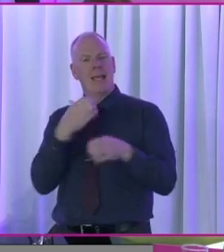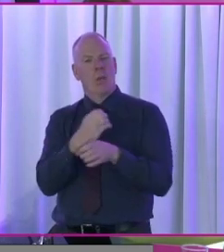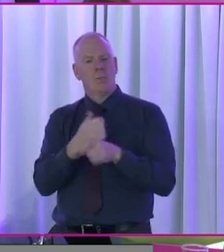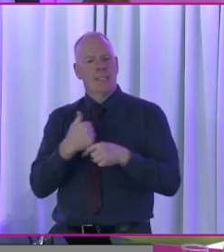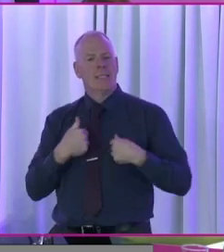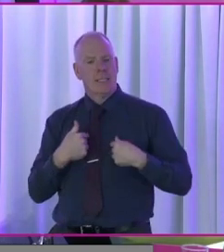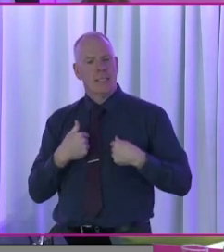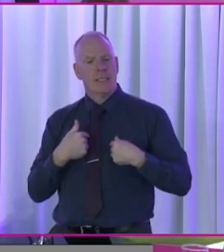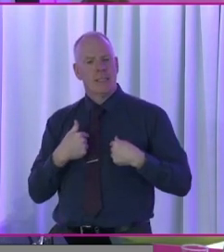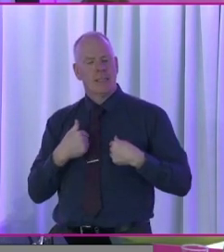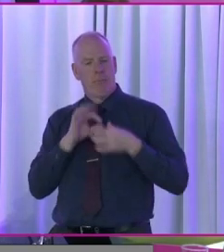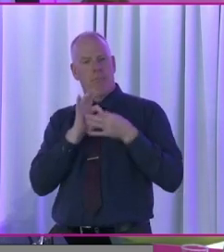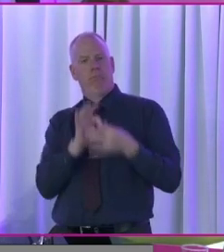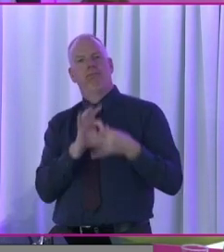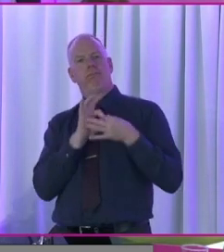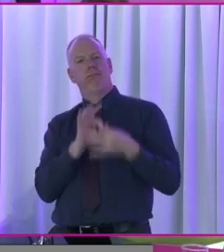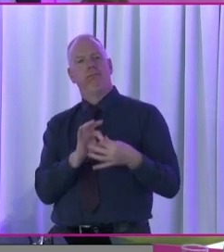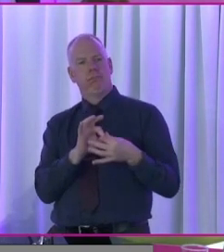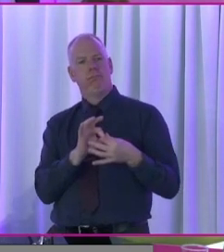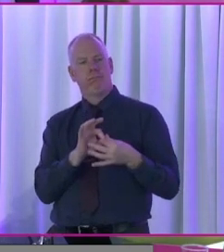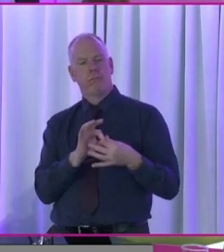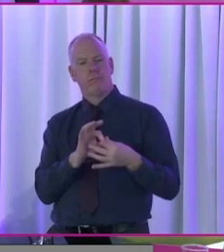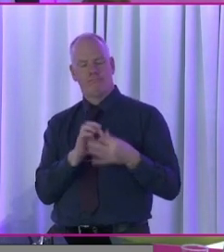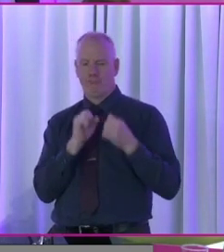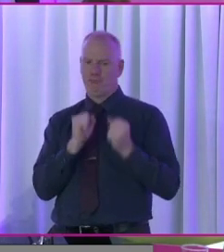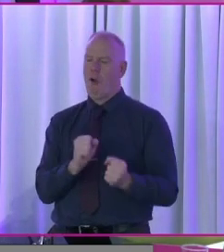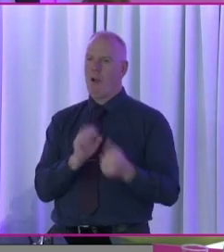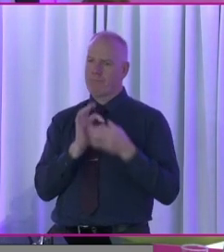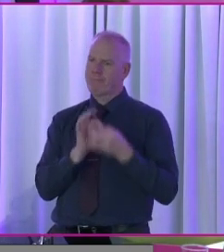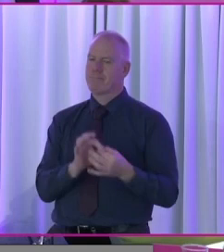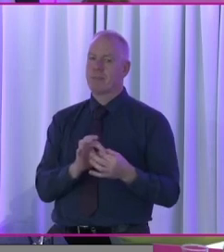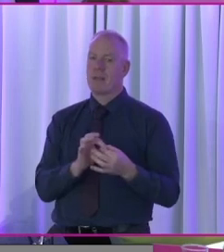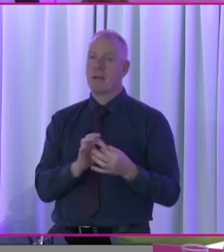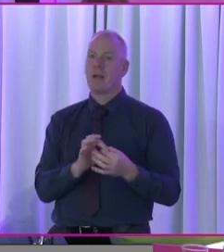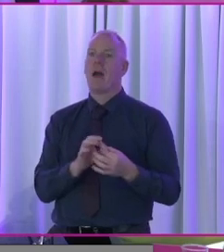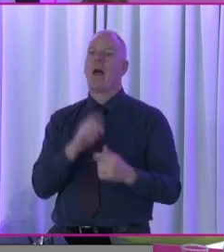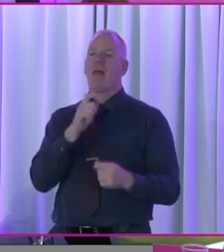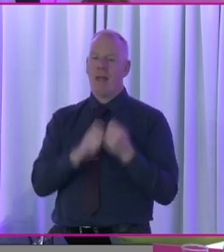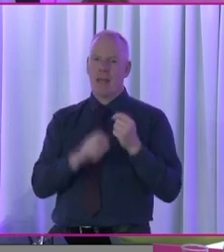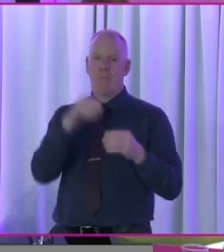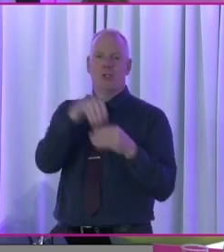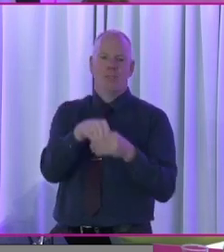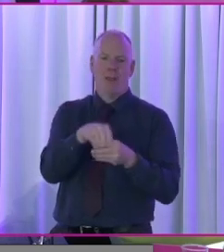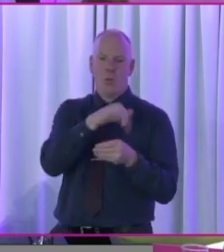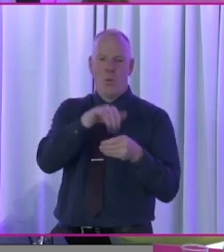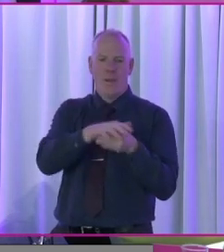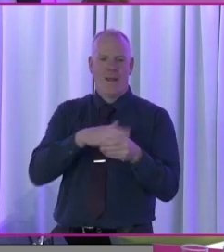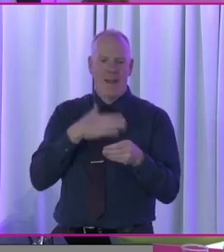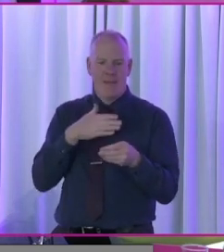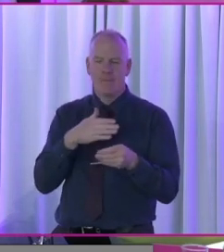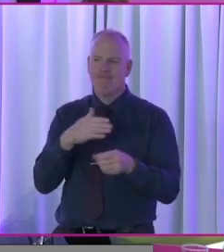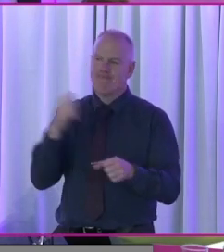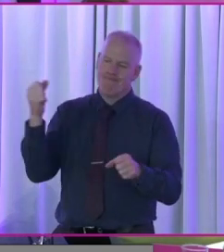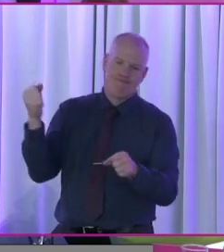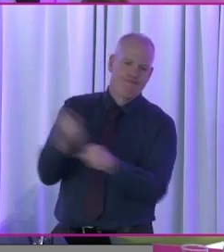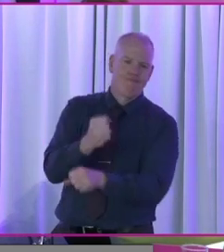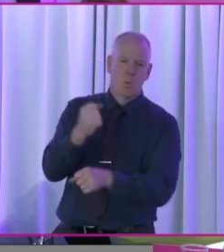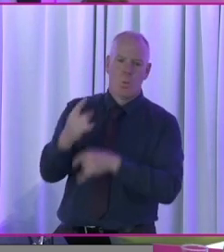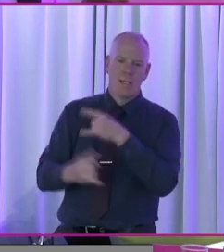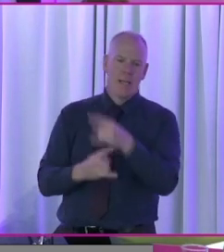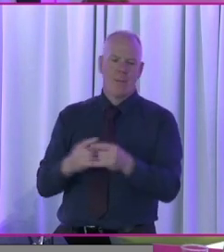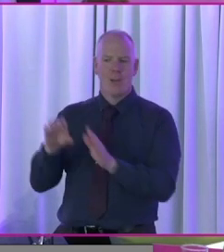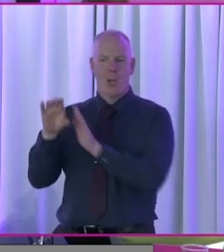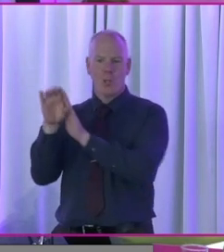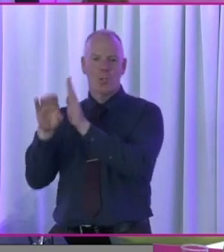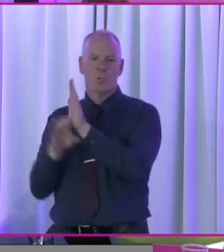to a place and it's really strong. And from that they participate. Unfortunately, the way our